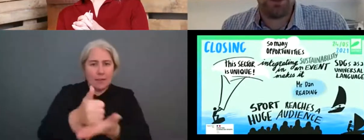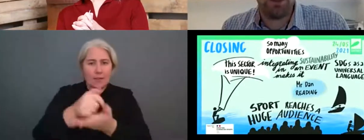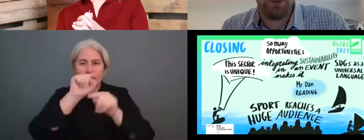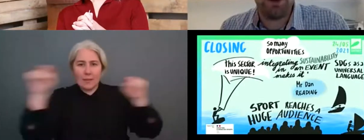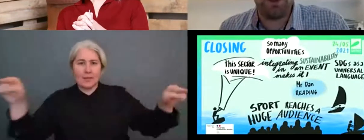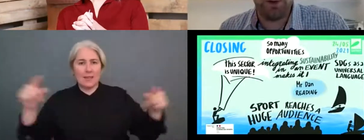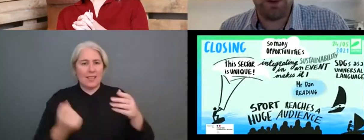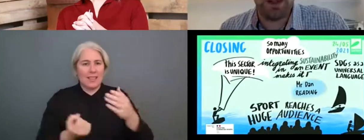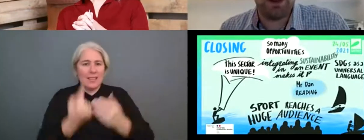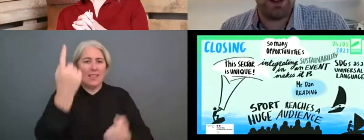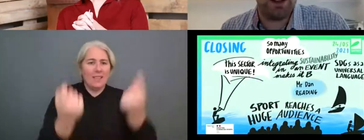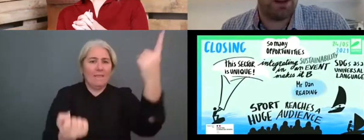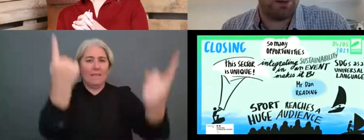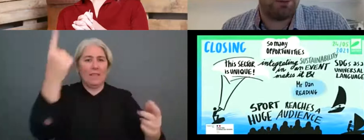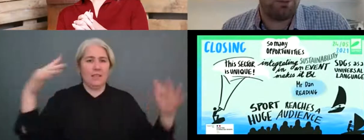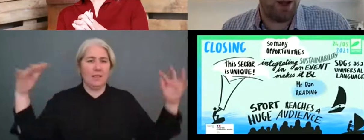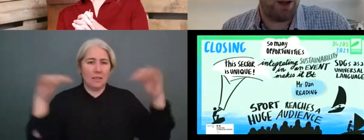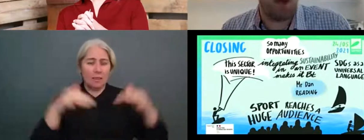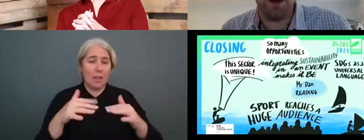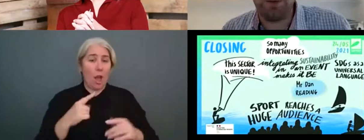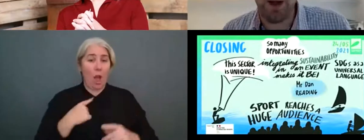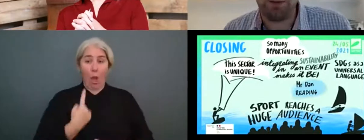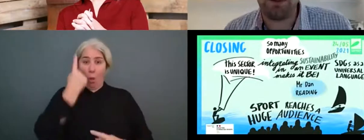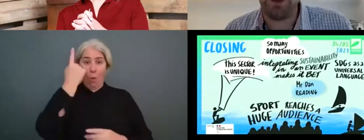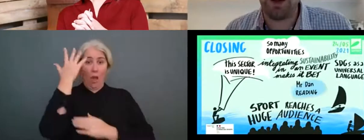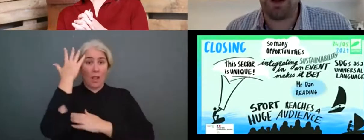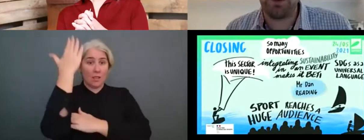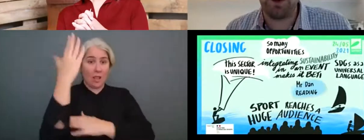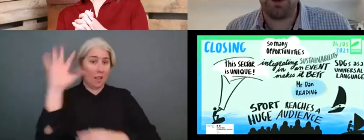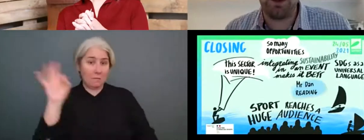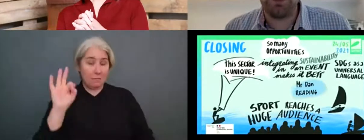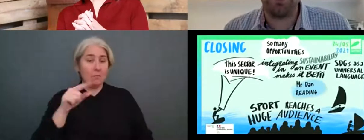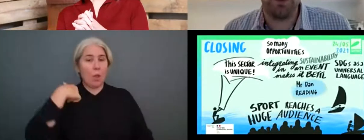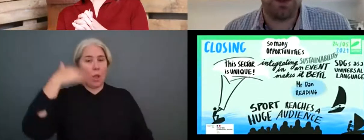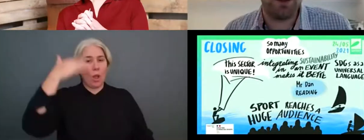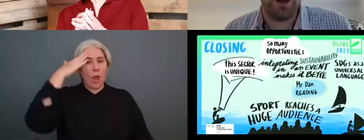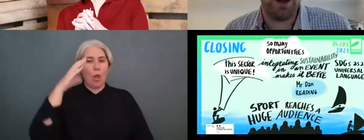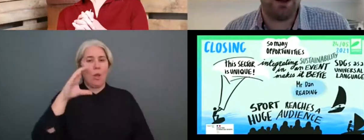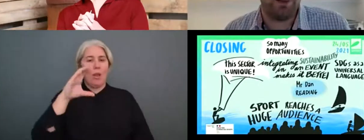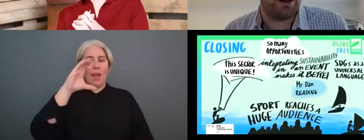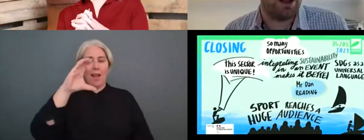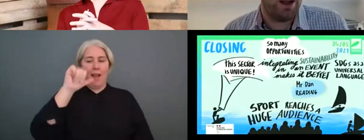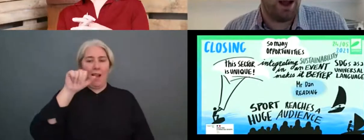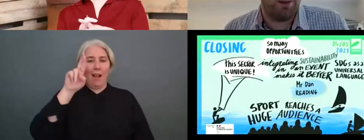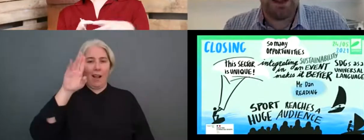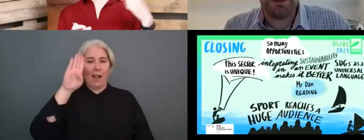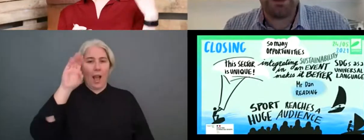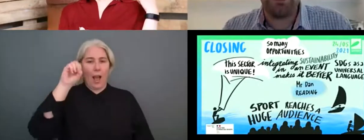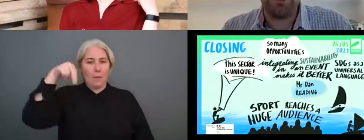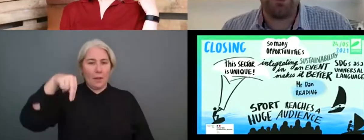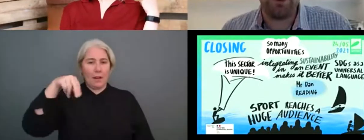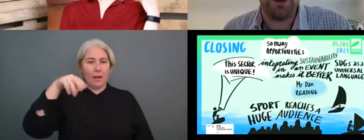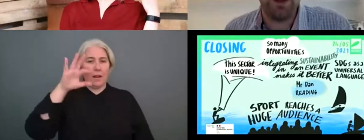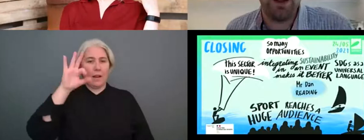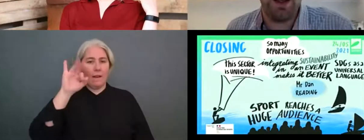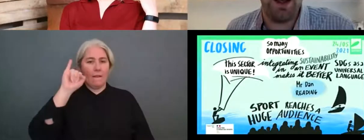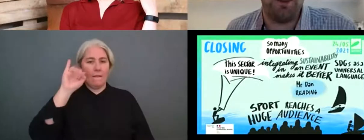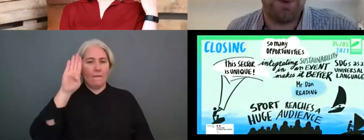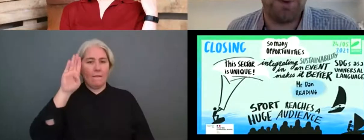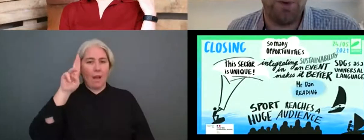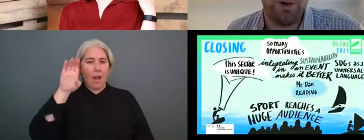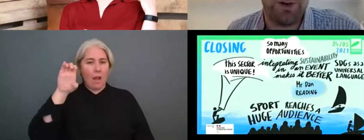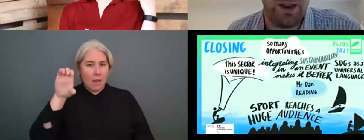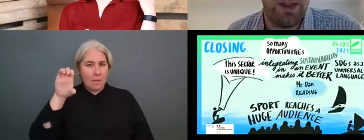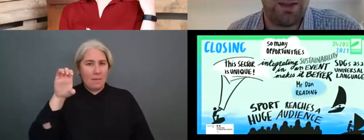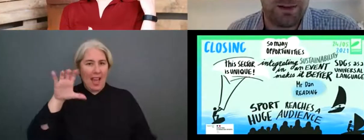projects with multi-sports actually. So, um, carbon fiber recycling is one of them. And someone mentioned earlier about, um, linking different, um,